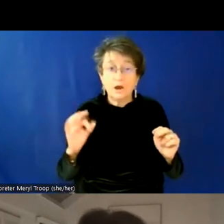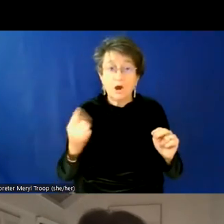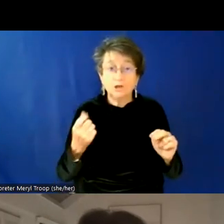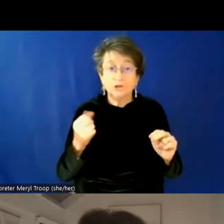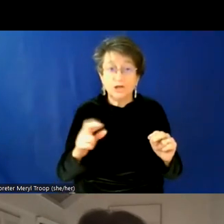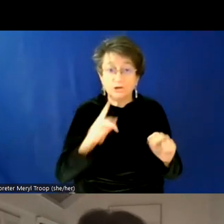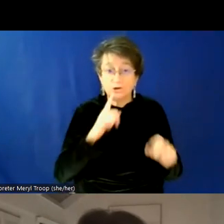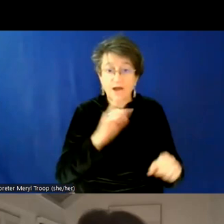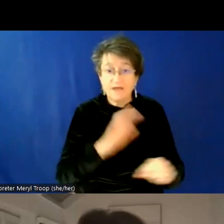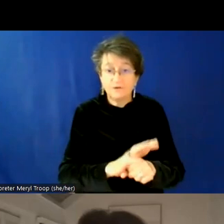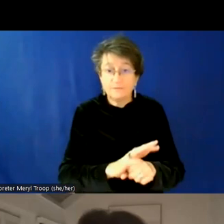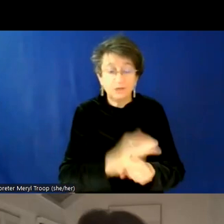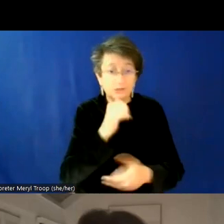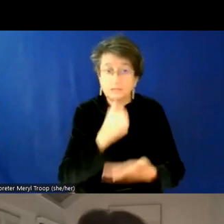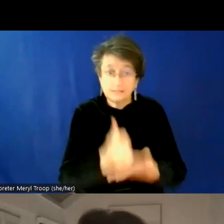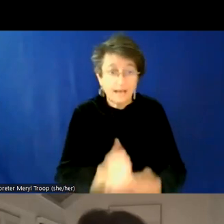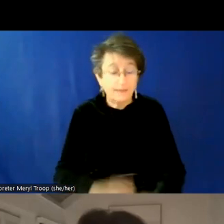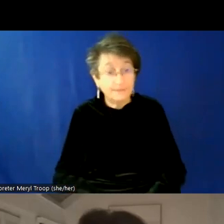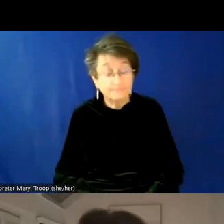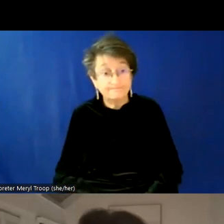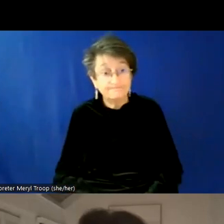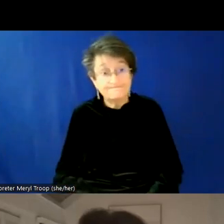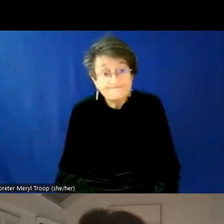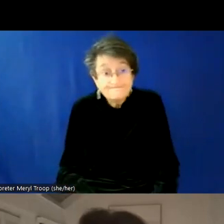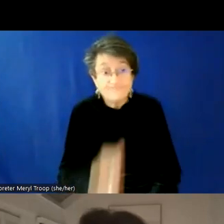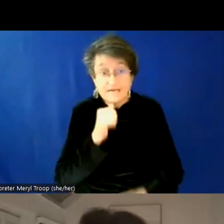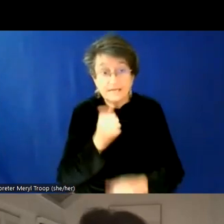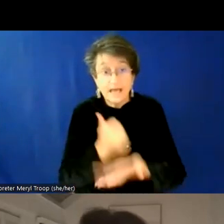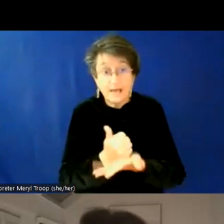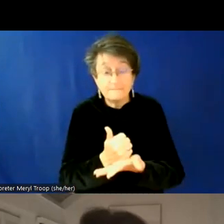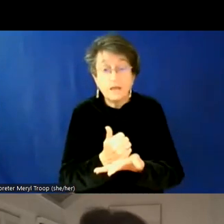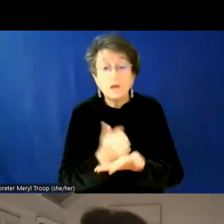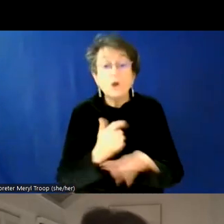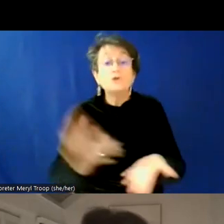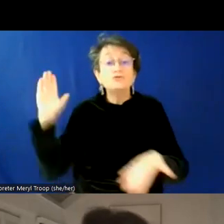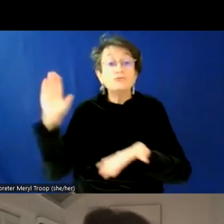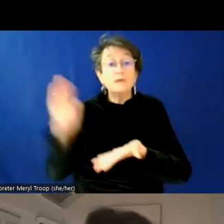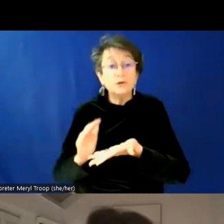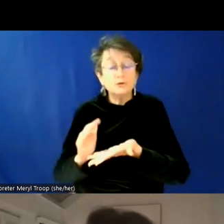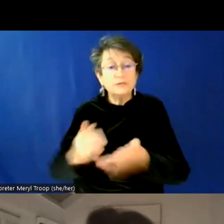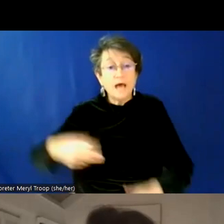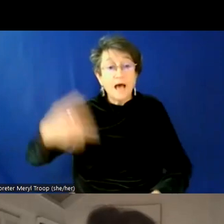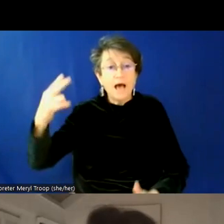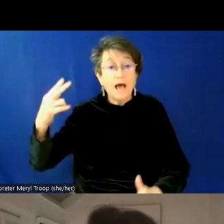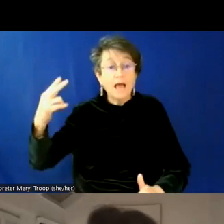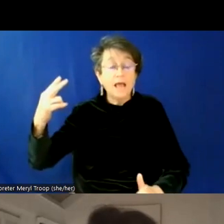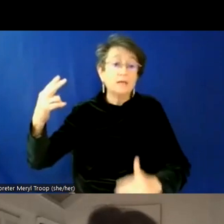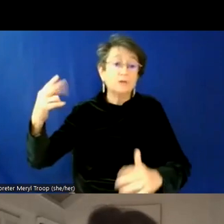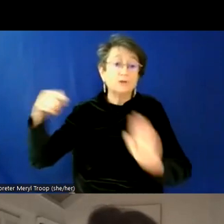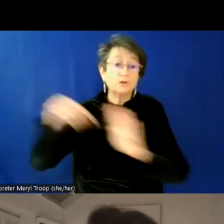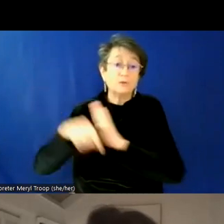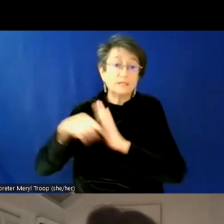help. Um, the only way to reduce, um, for example, the incredibly high incidence of suicide that we have in our community,